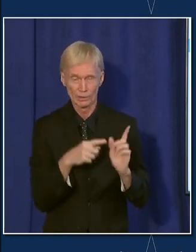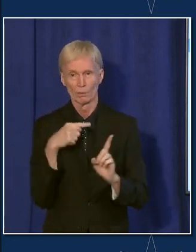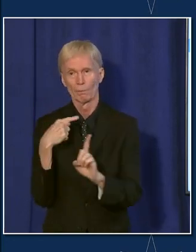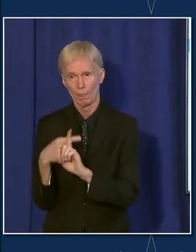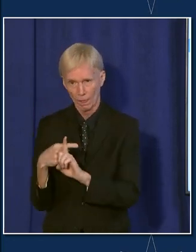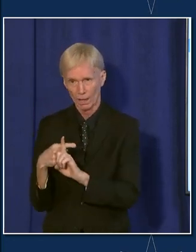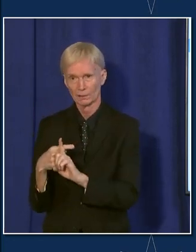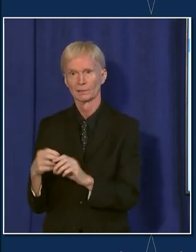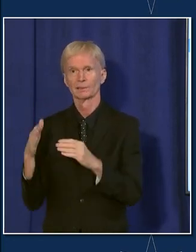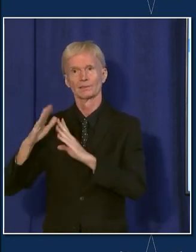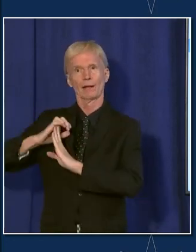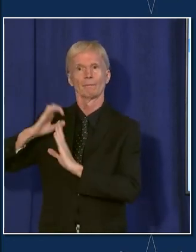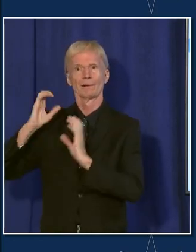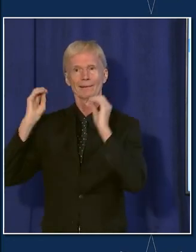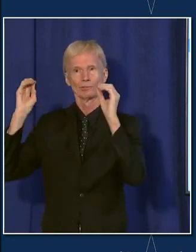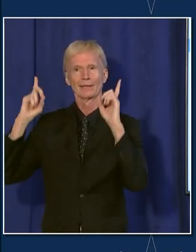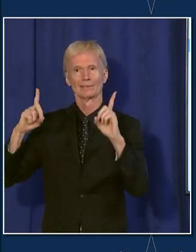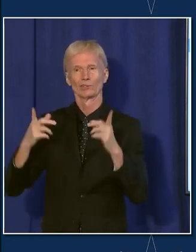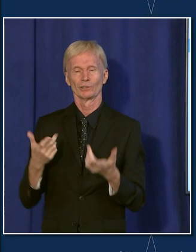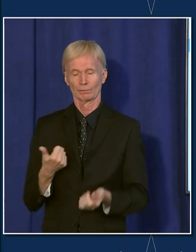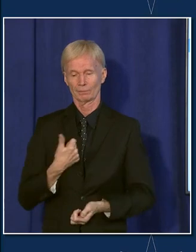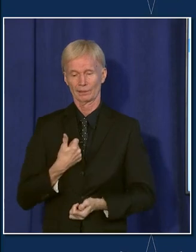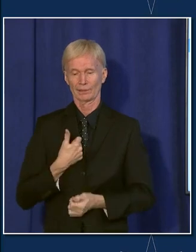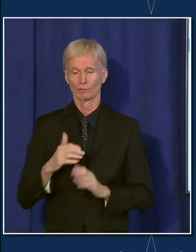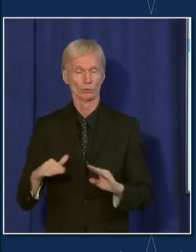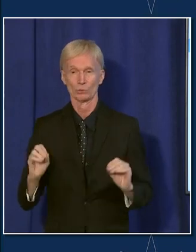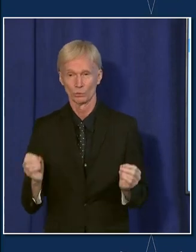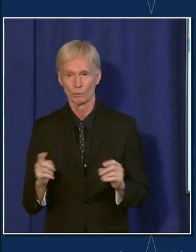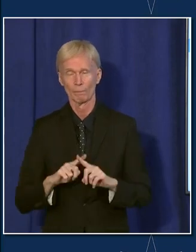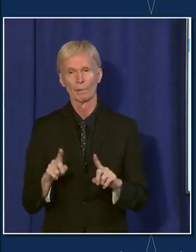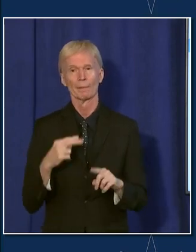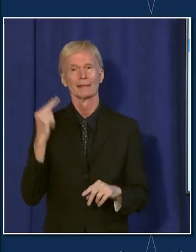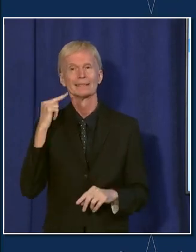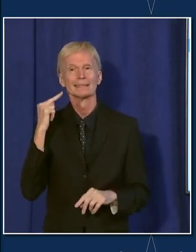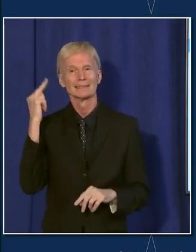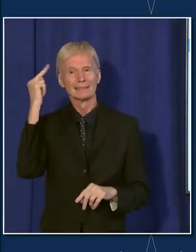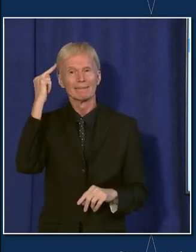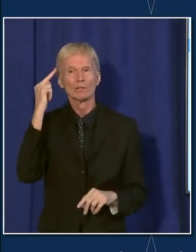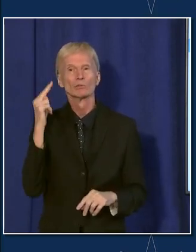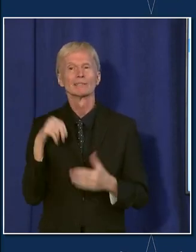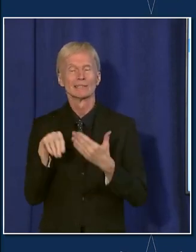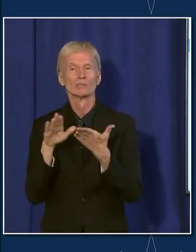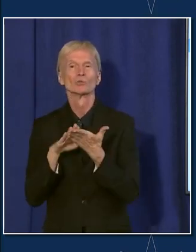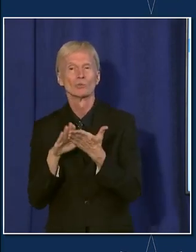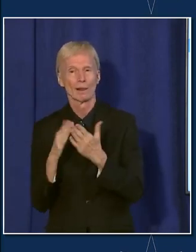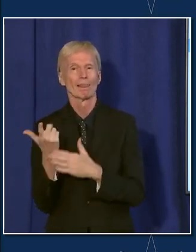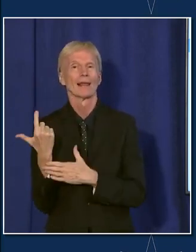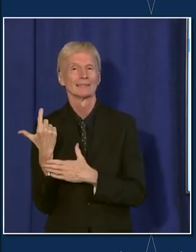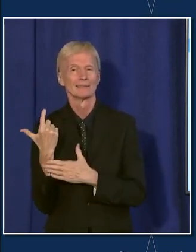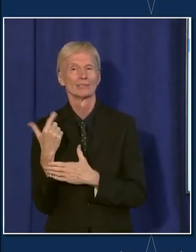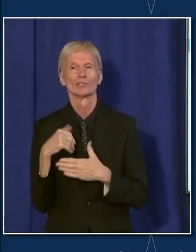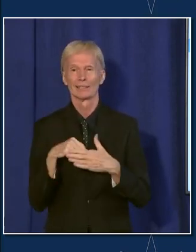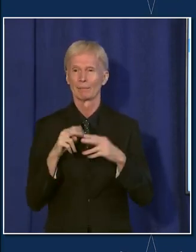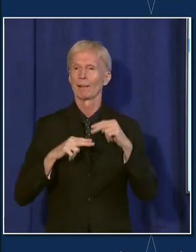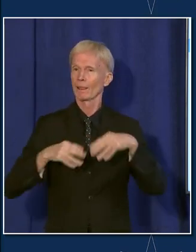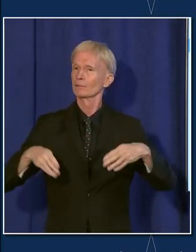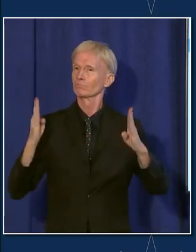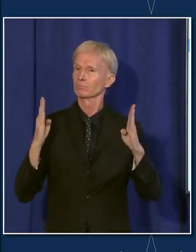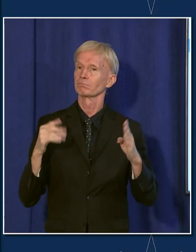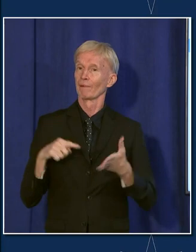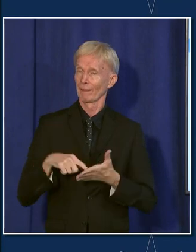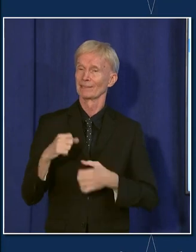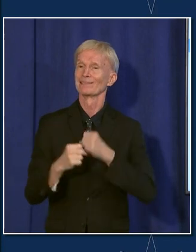You know, I don't have children myself, but my own nieces and nephews were in school in person last year. They'll be in person this year. And